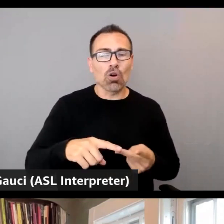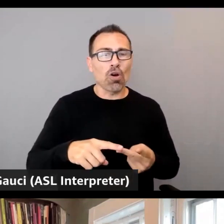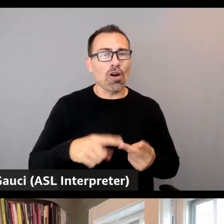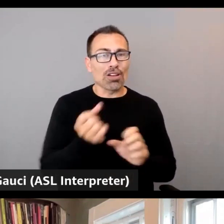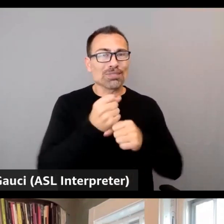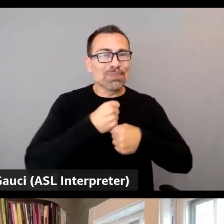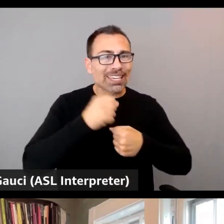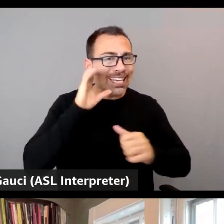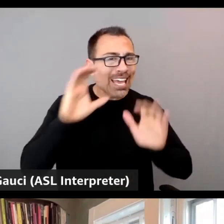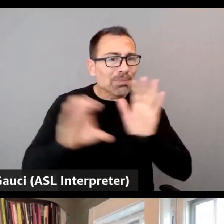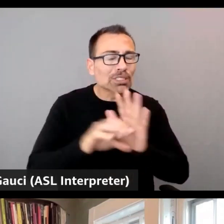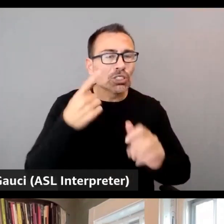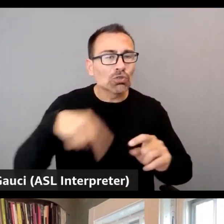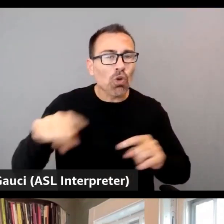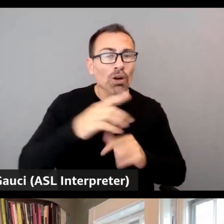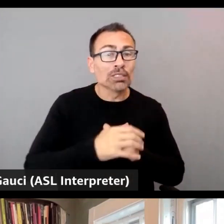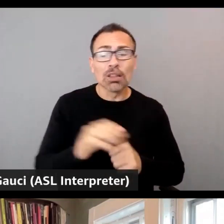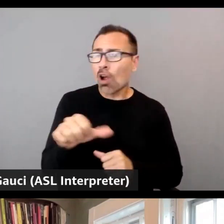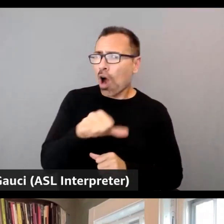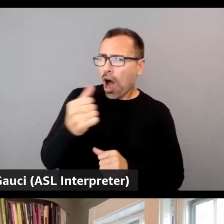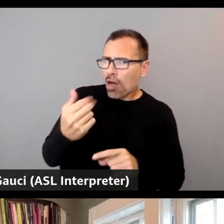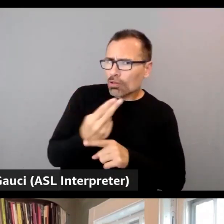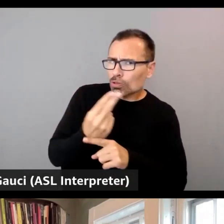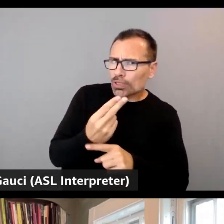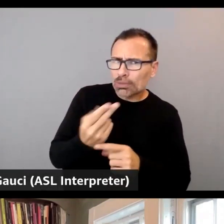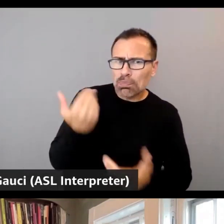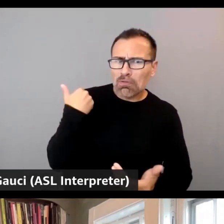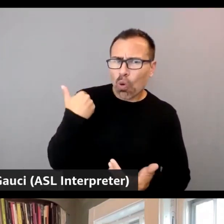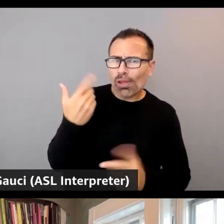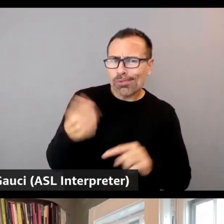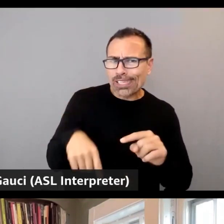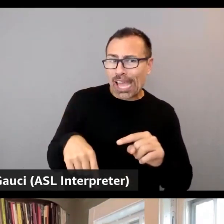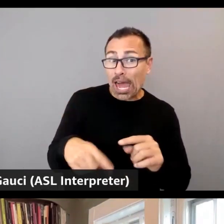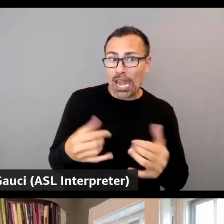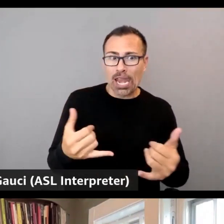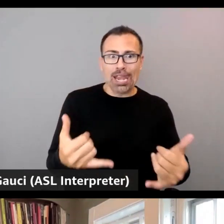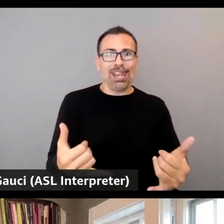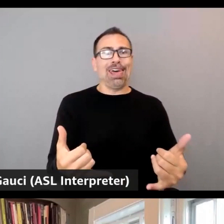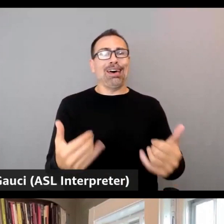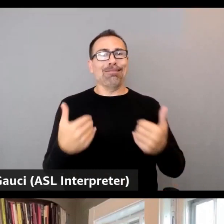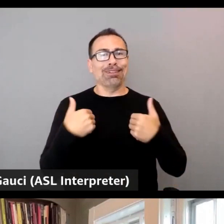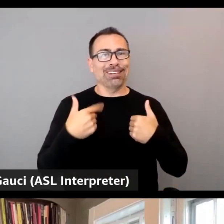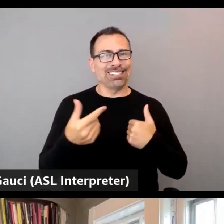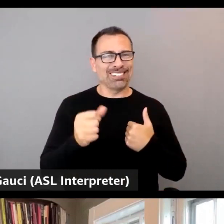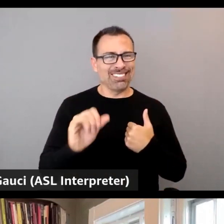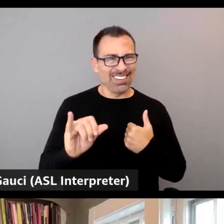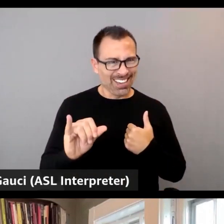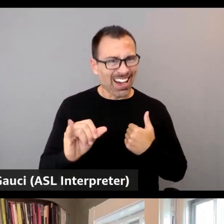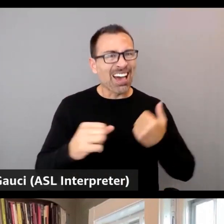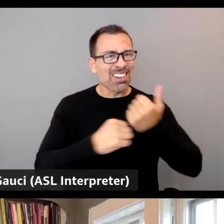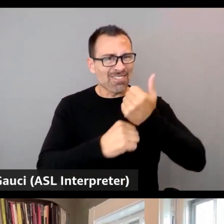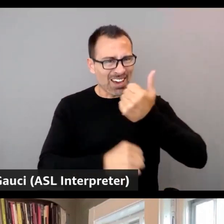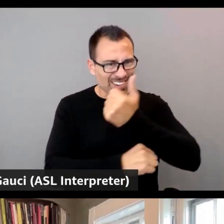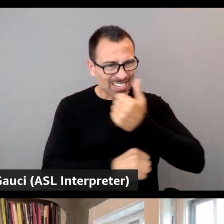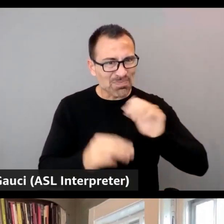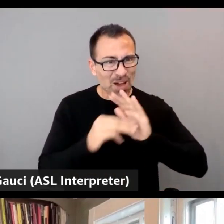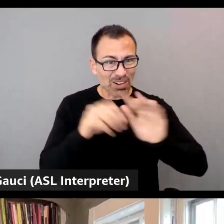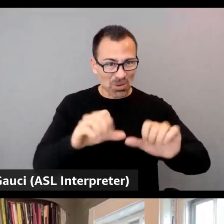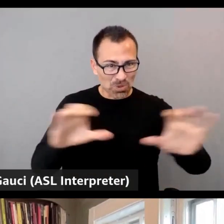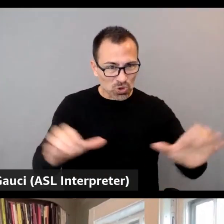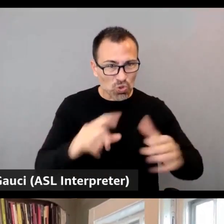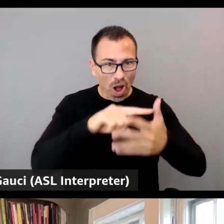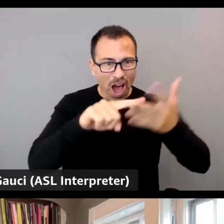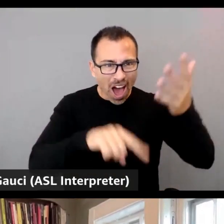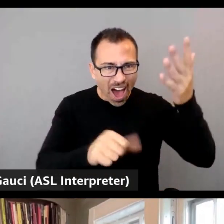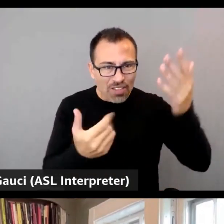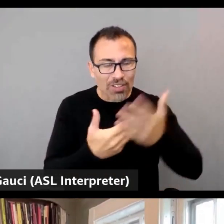are there any other use cases that are coming along that we couldn't do before now that we have this generative AI and all these foundation models? Yeah, mean, it's